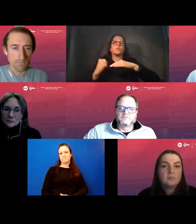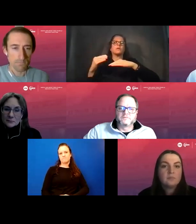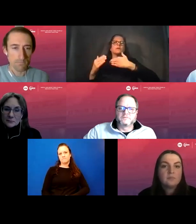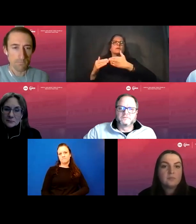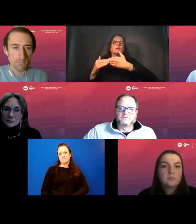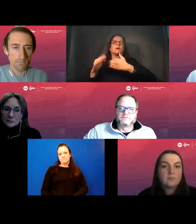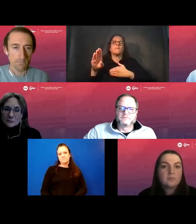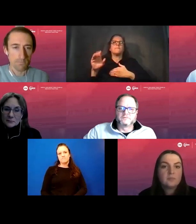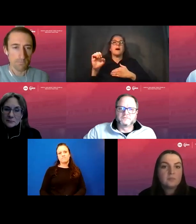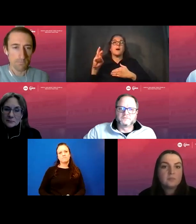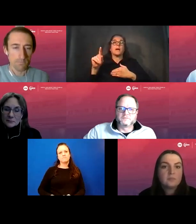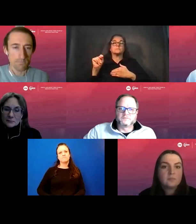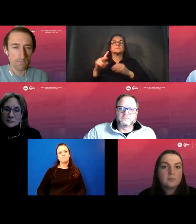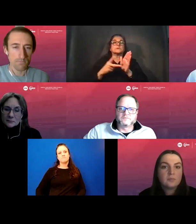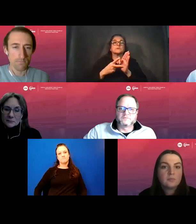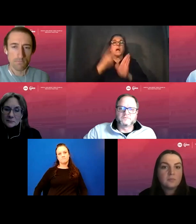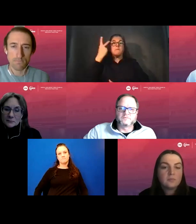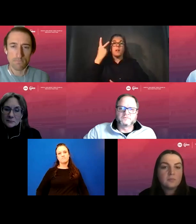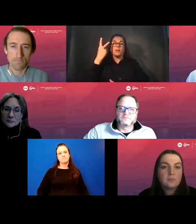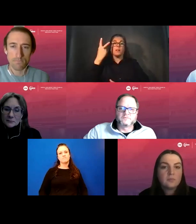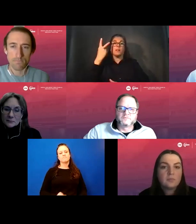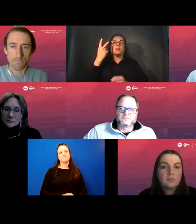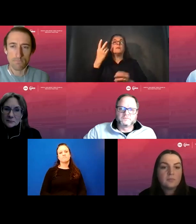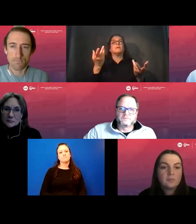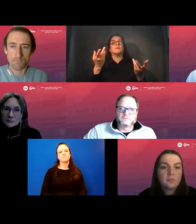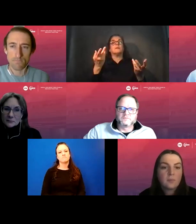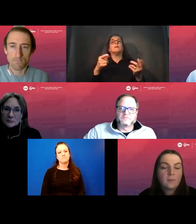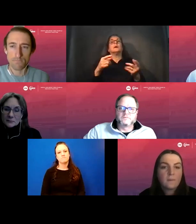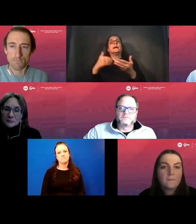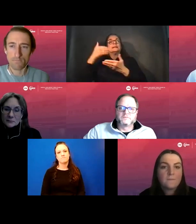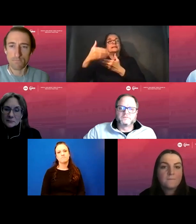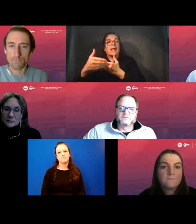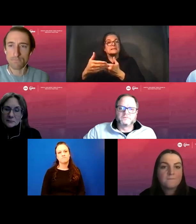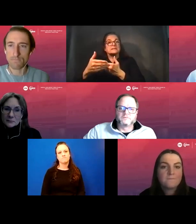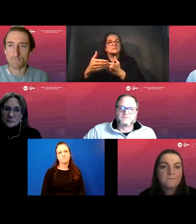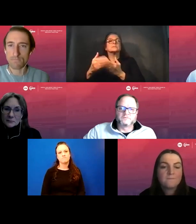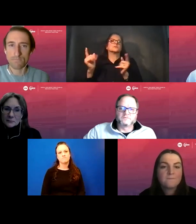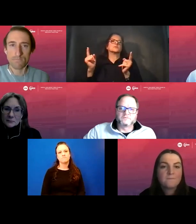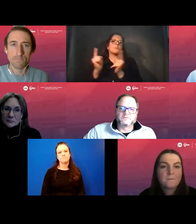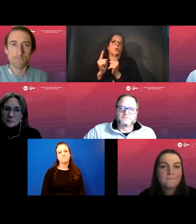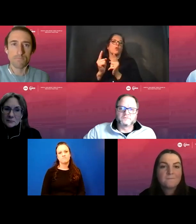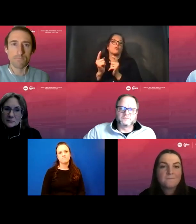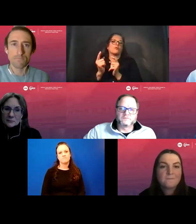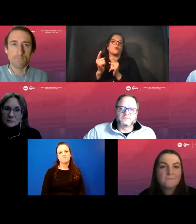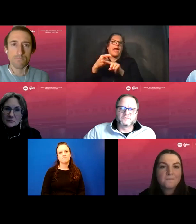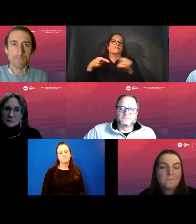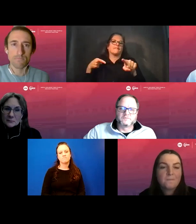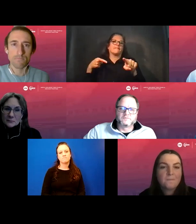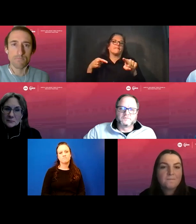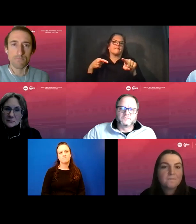those were twice as large as the ones we're going to drill for this next section. The one we're drilling for the main line